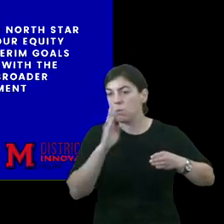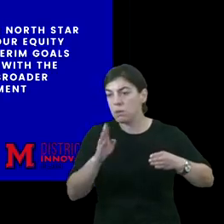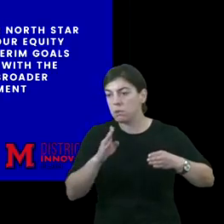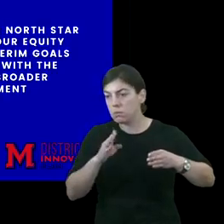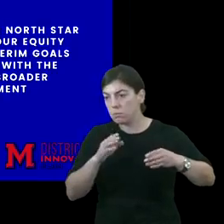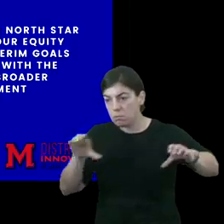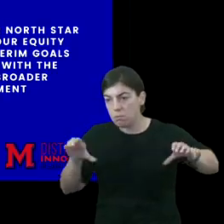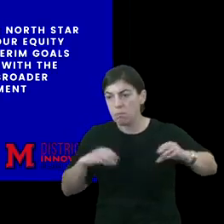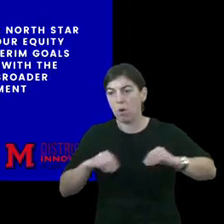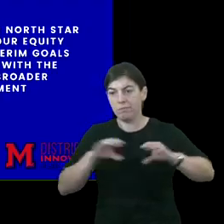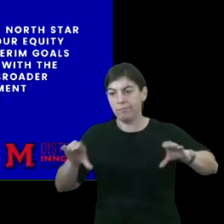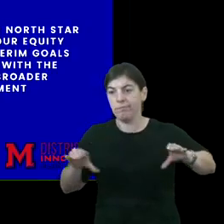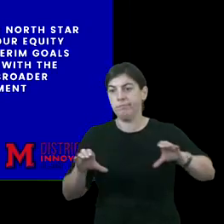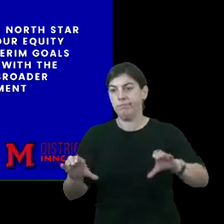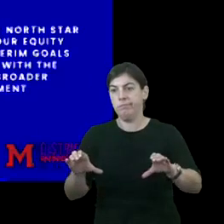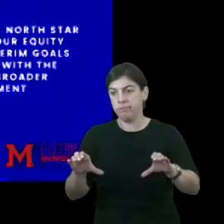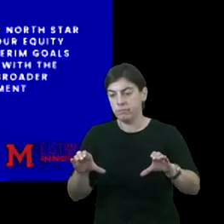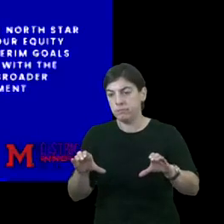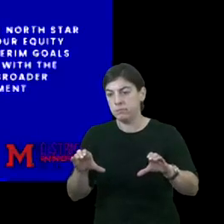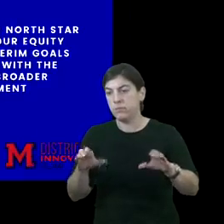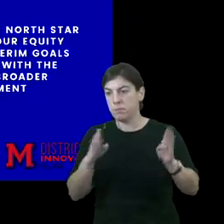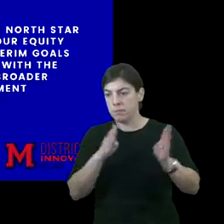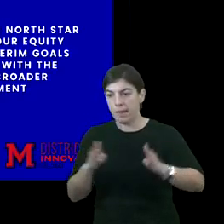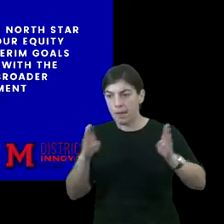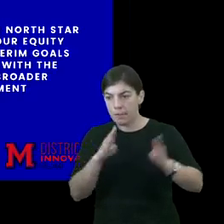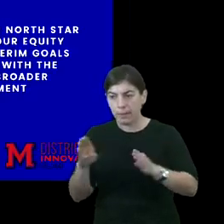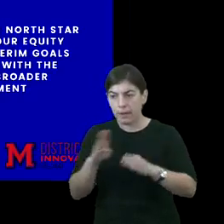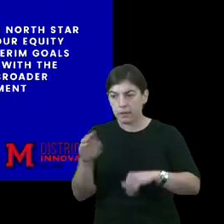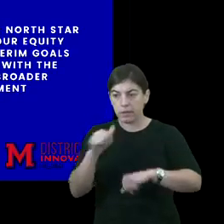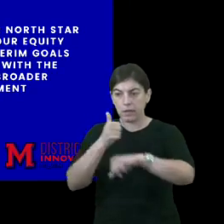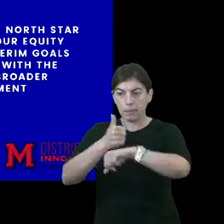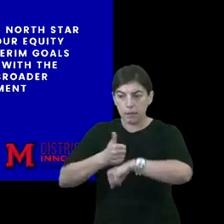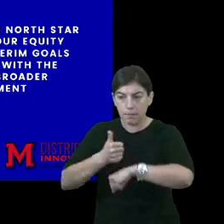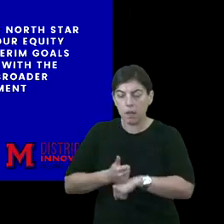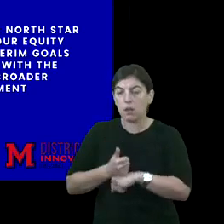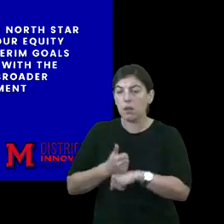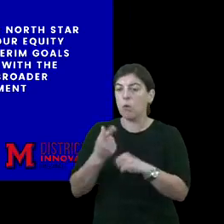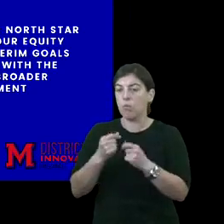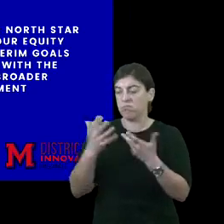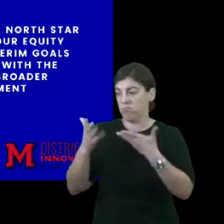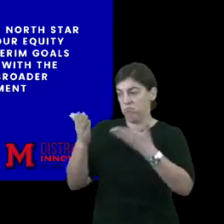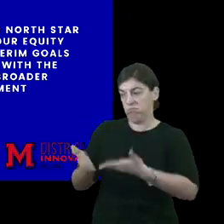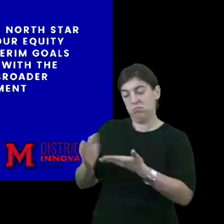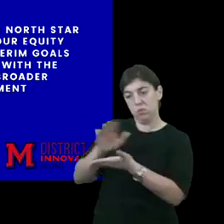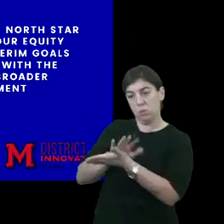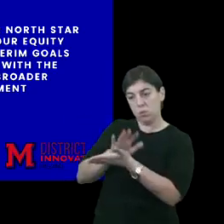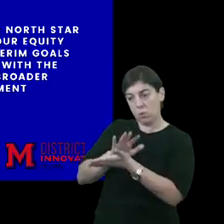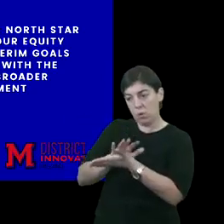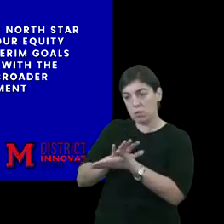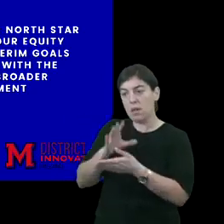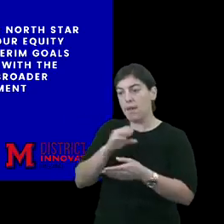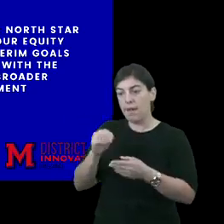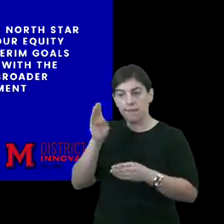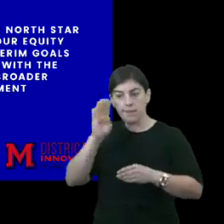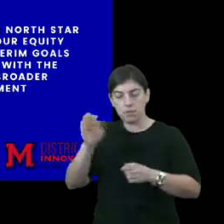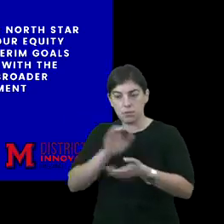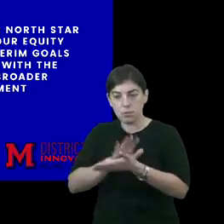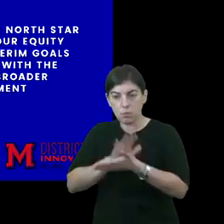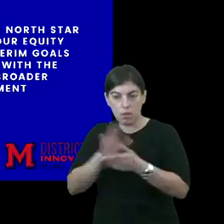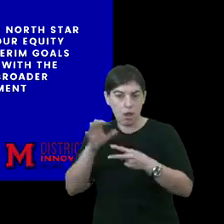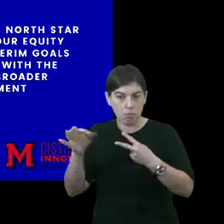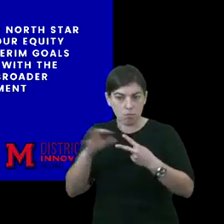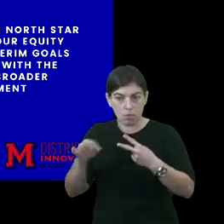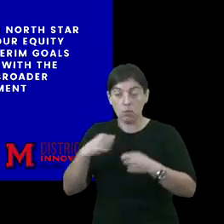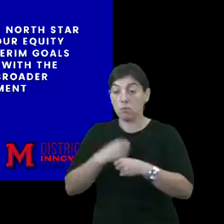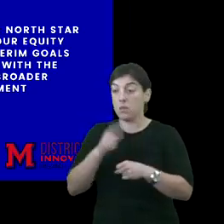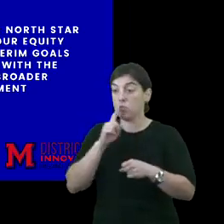school actions to plan and implement with existing schools and future school options